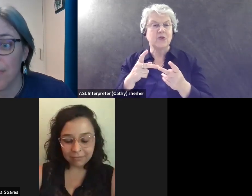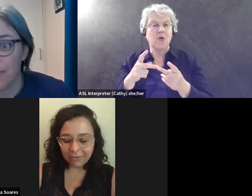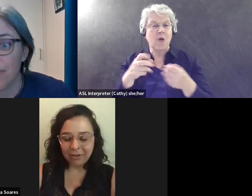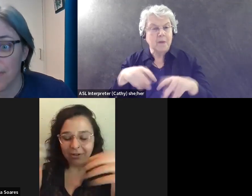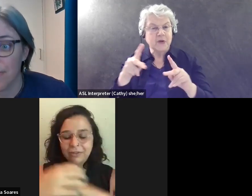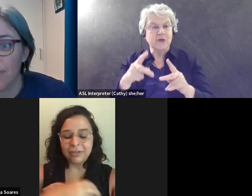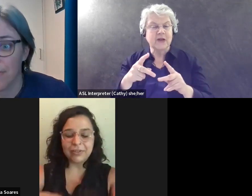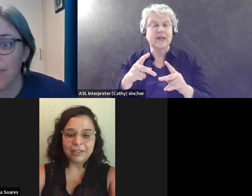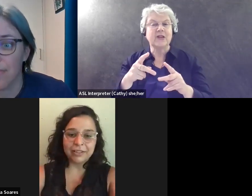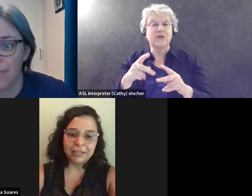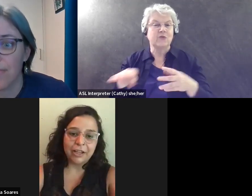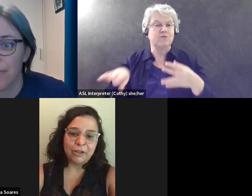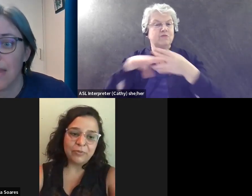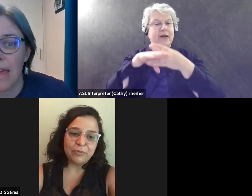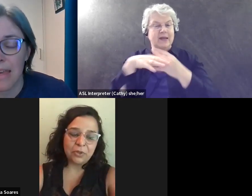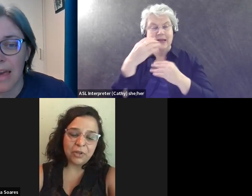Yeah.